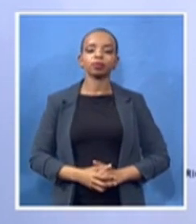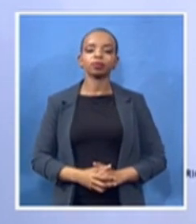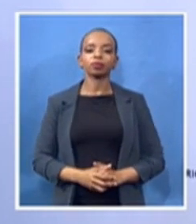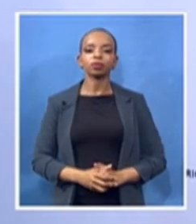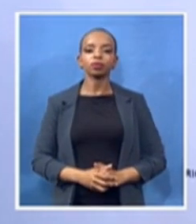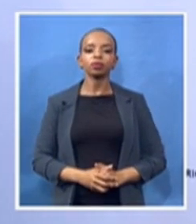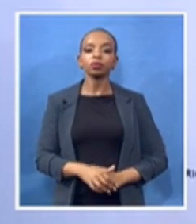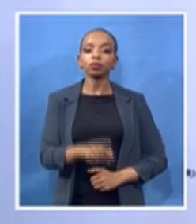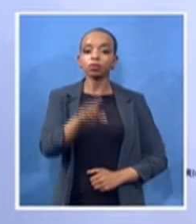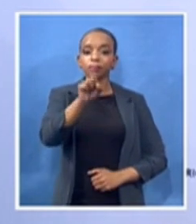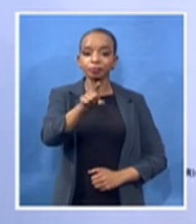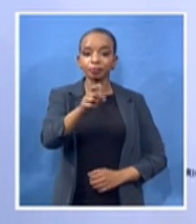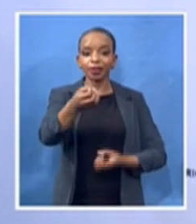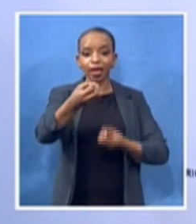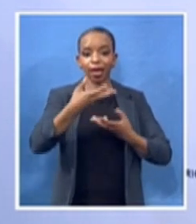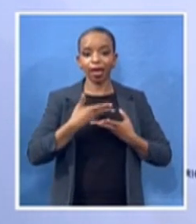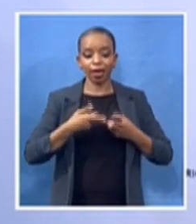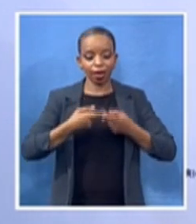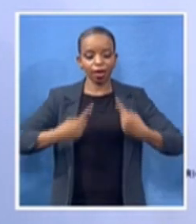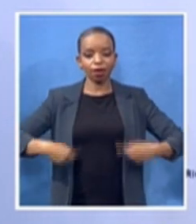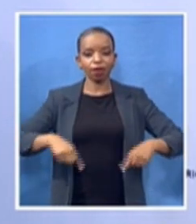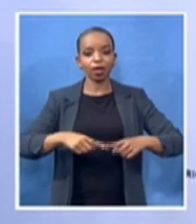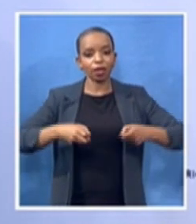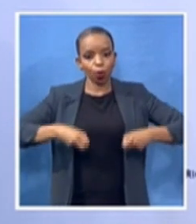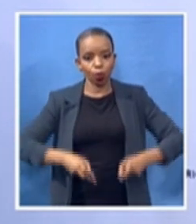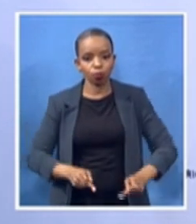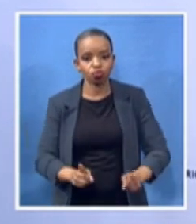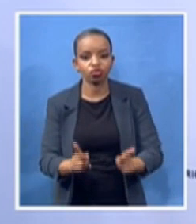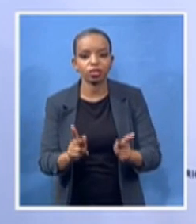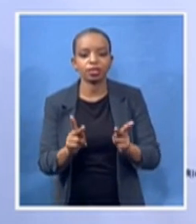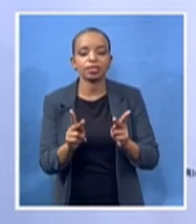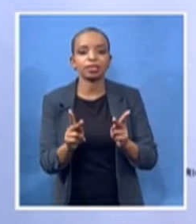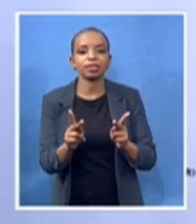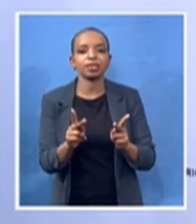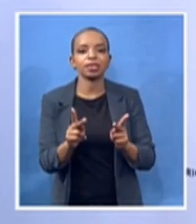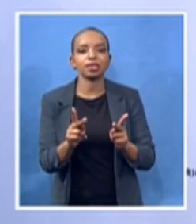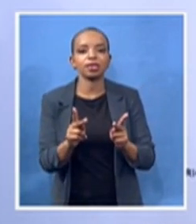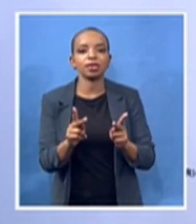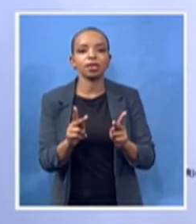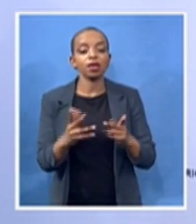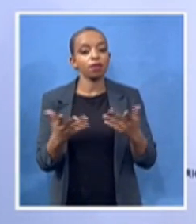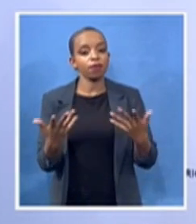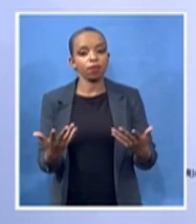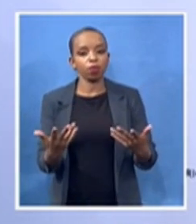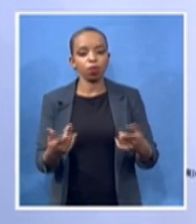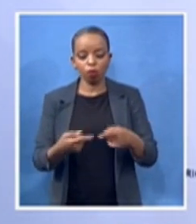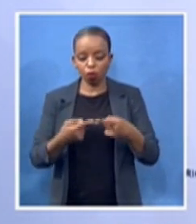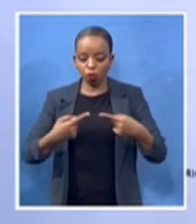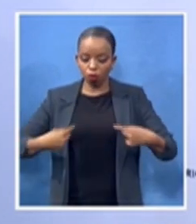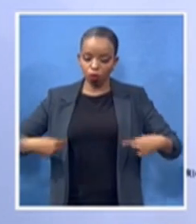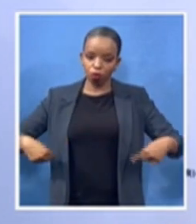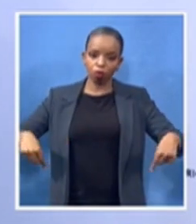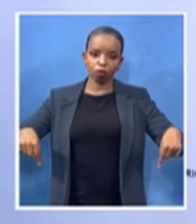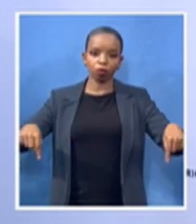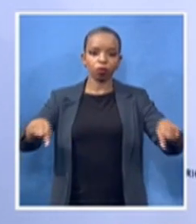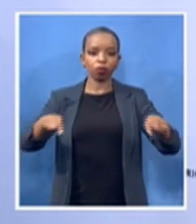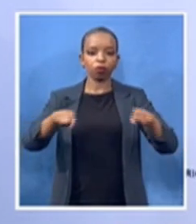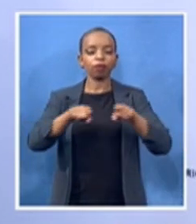to all understand and internalize